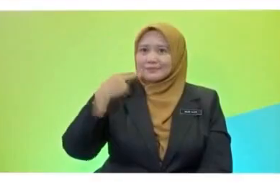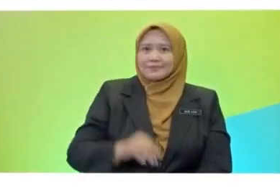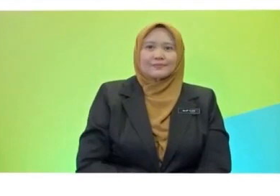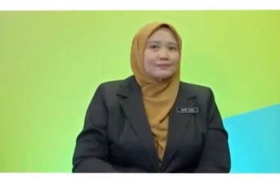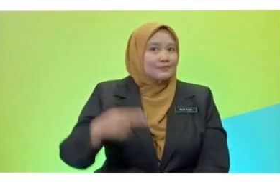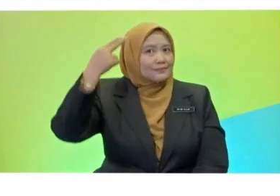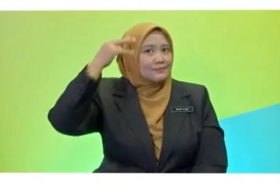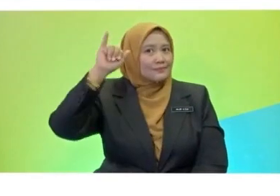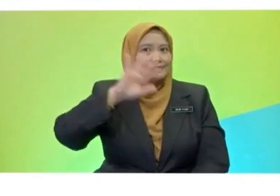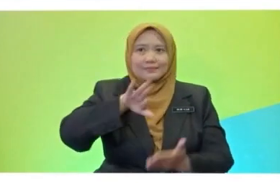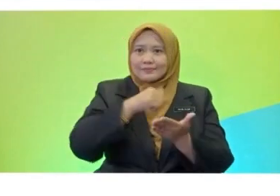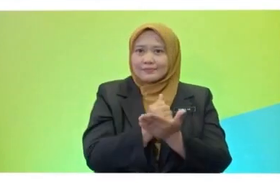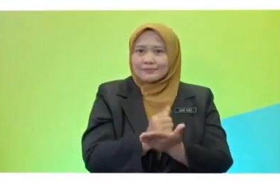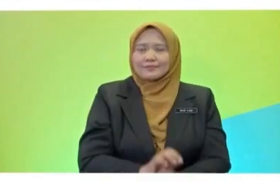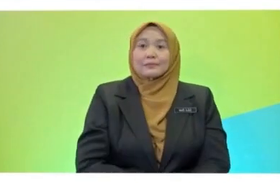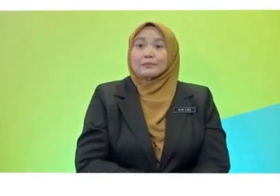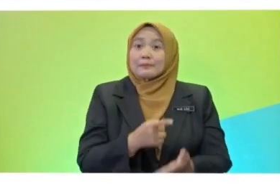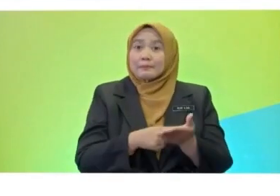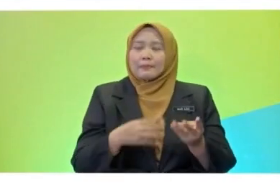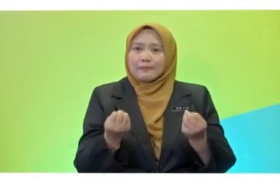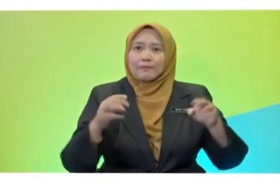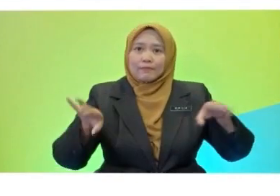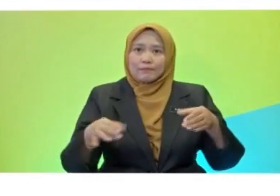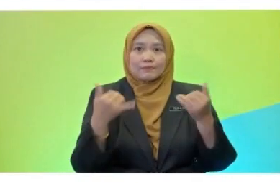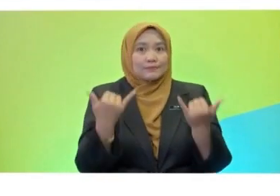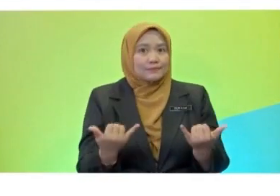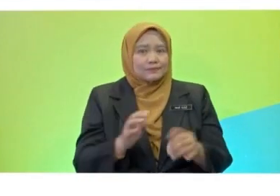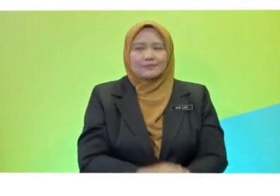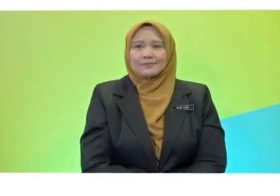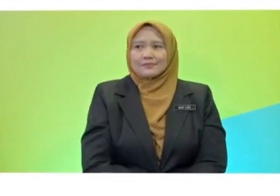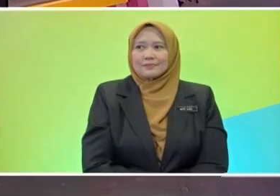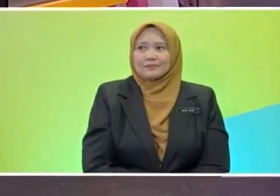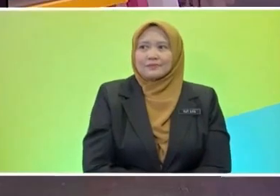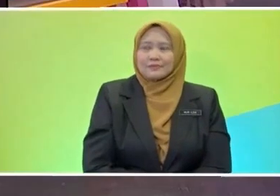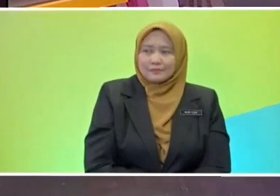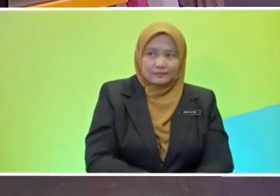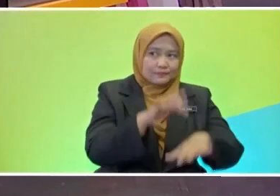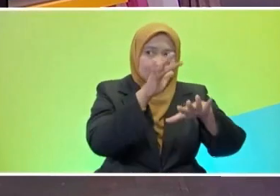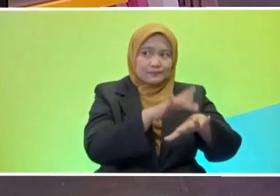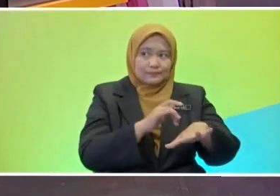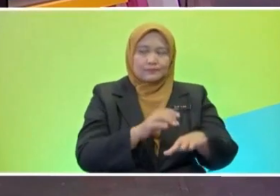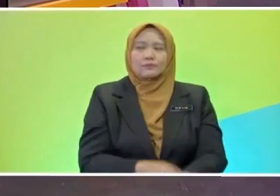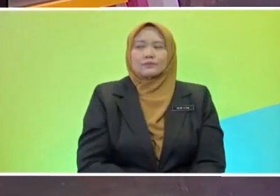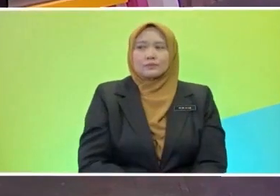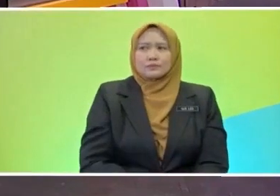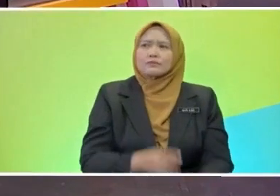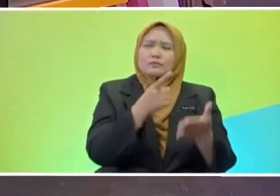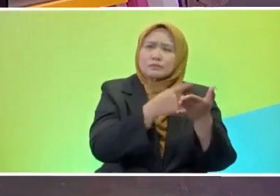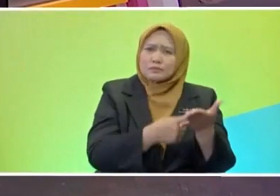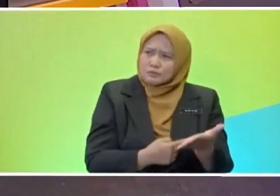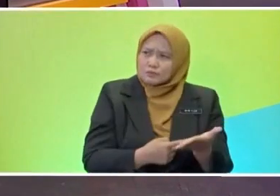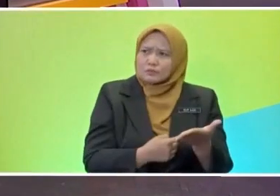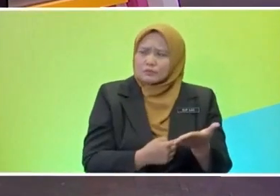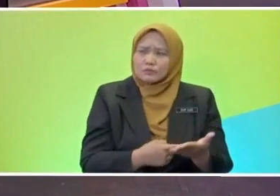Okay, so, teacher, what are we going to do in this segment, teacher? Okay, this segment is called What Did You Do During Holidays?